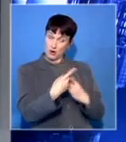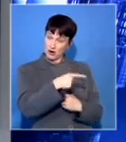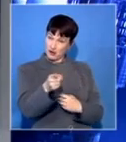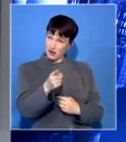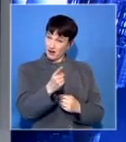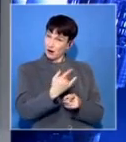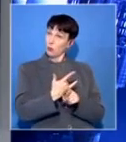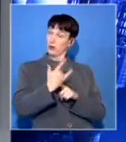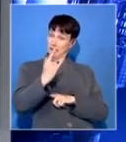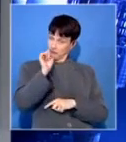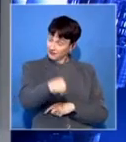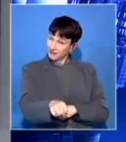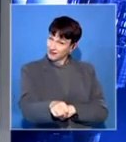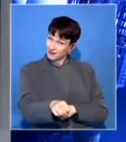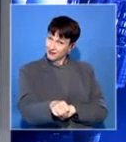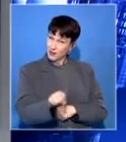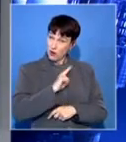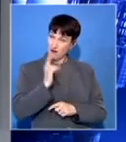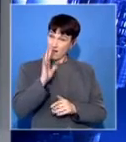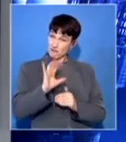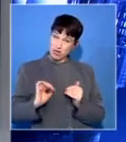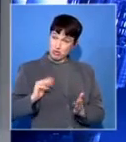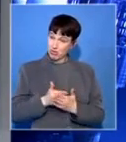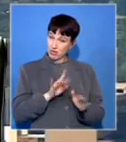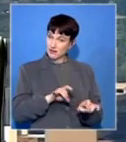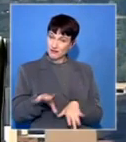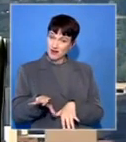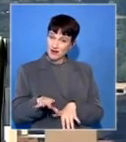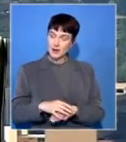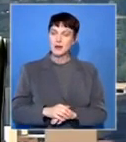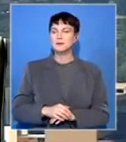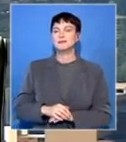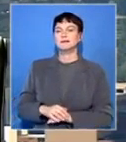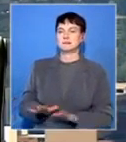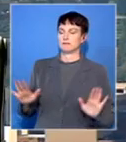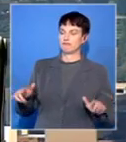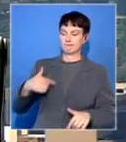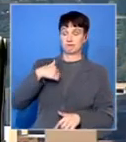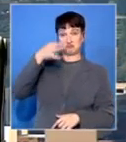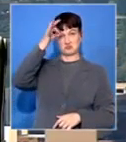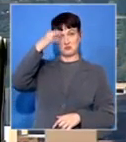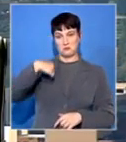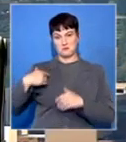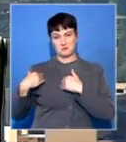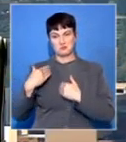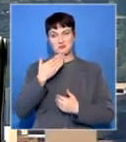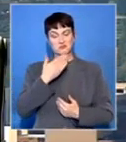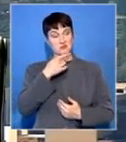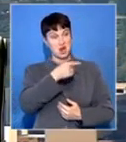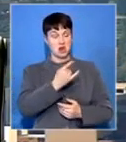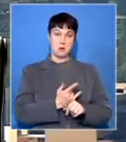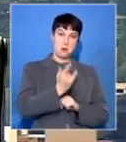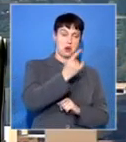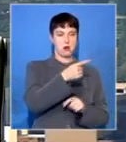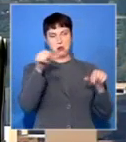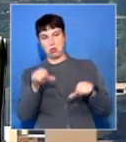that have battled on for five months? Well, it's not for government to pronounce on the victory or loss